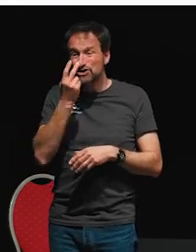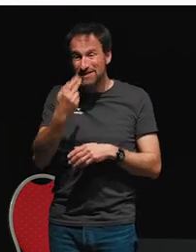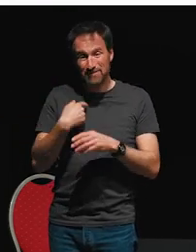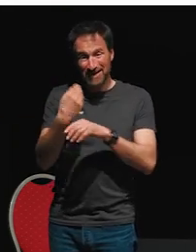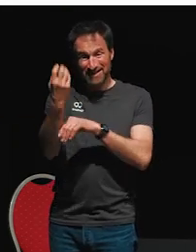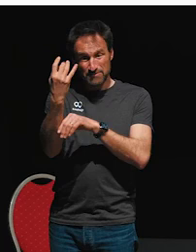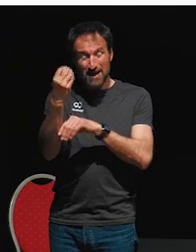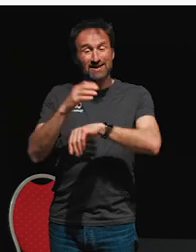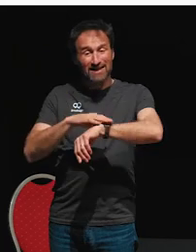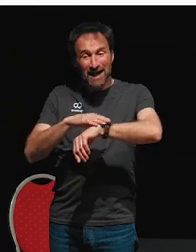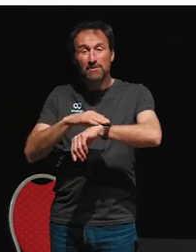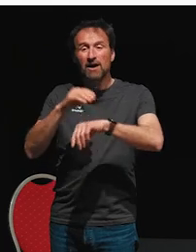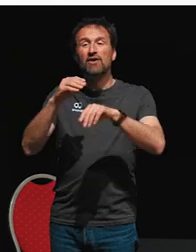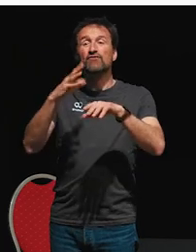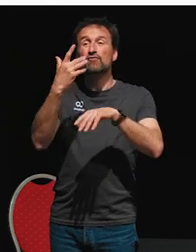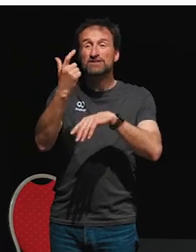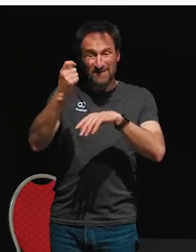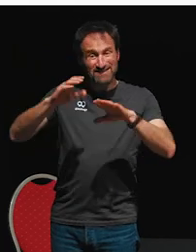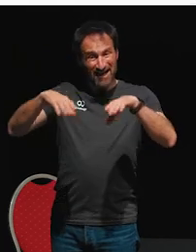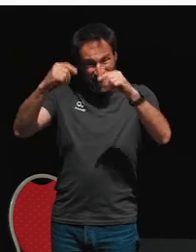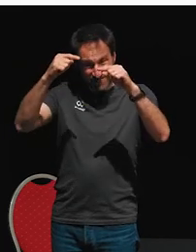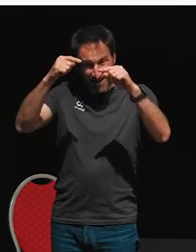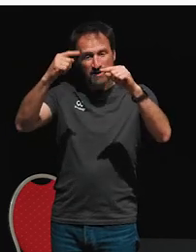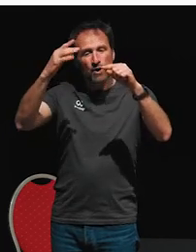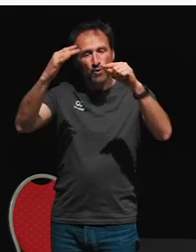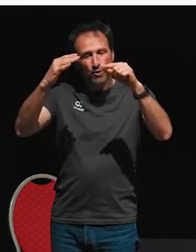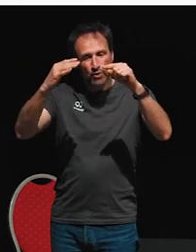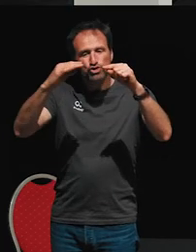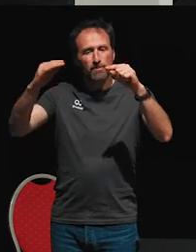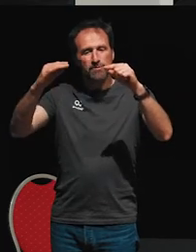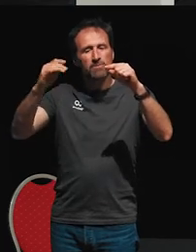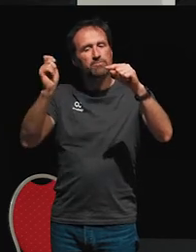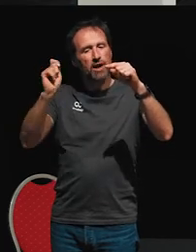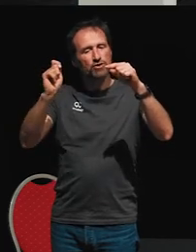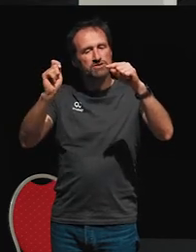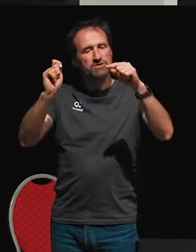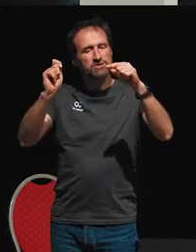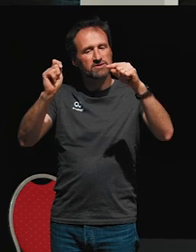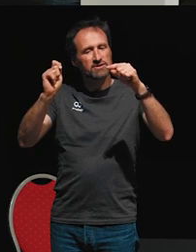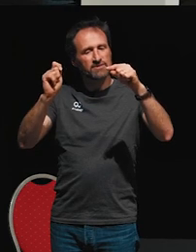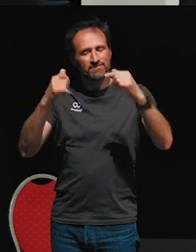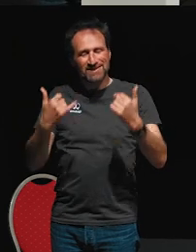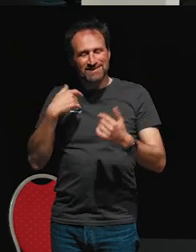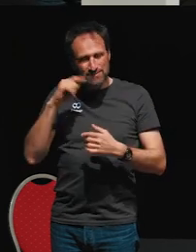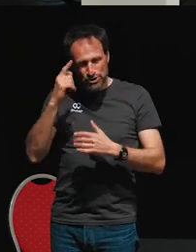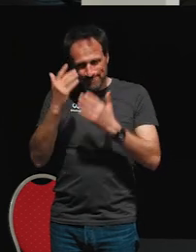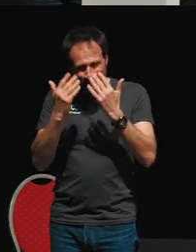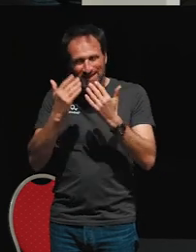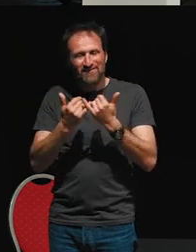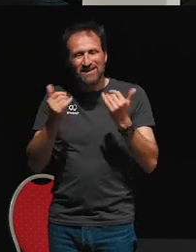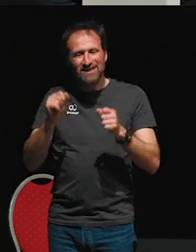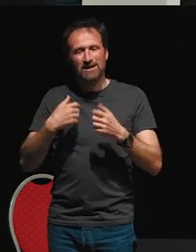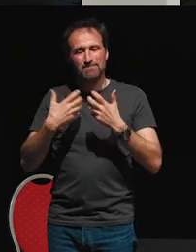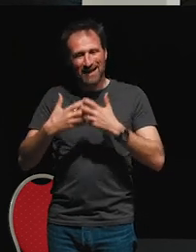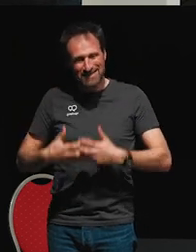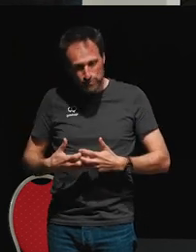25 minutes. What I want here is some sort of mechanism to know where I was in the countdown stream once